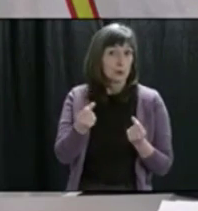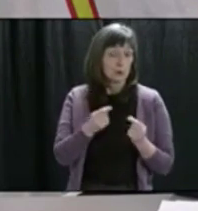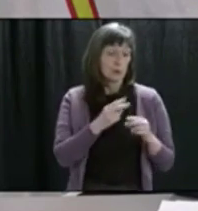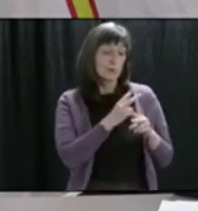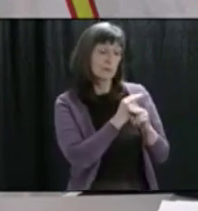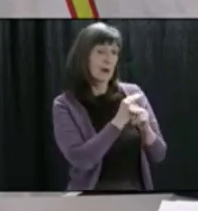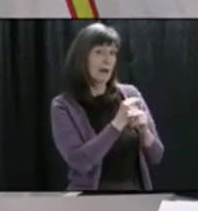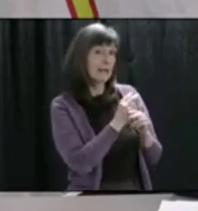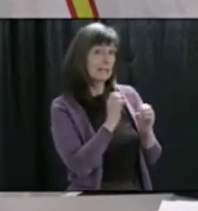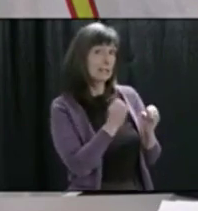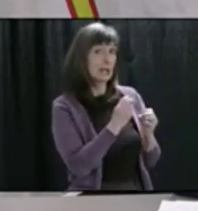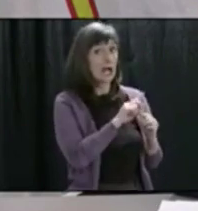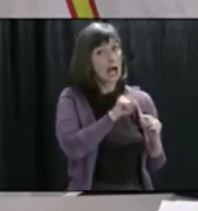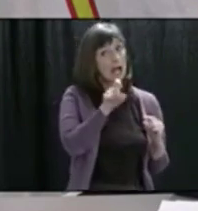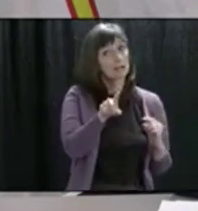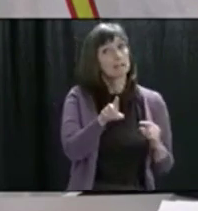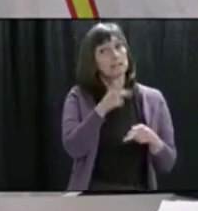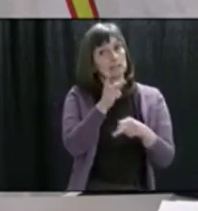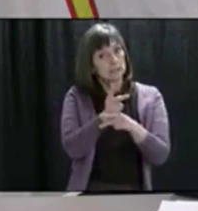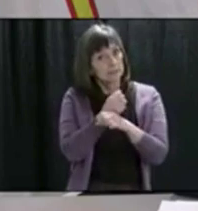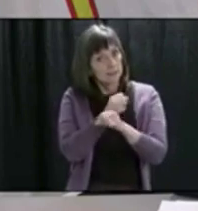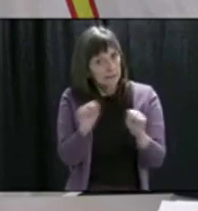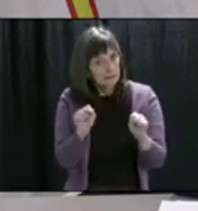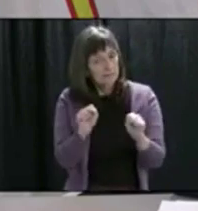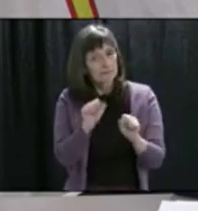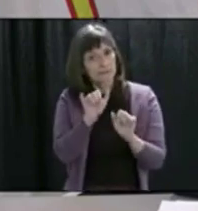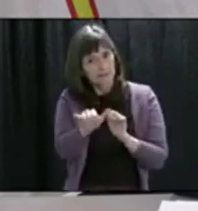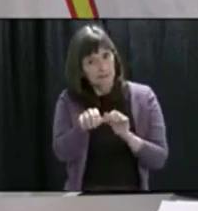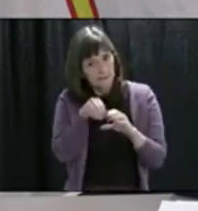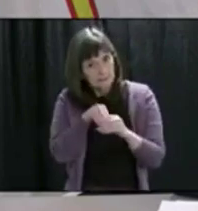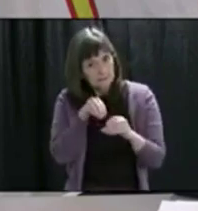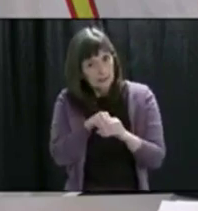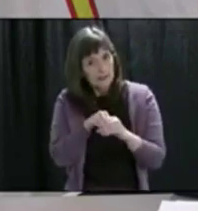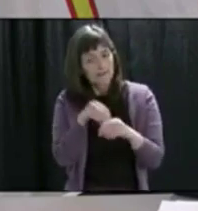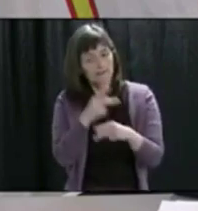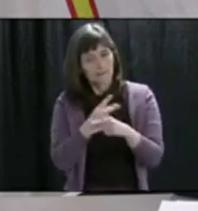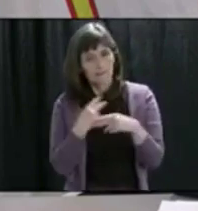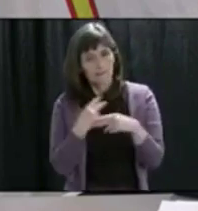That make sure you stay safe, stay inside, stay healthy.